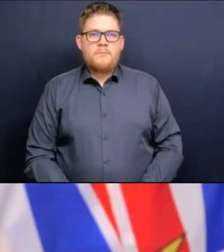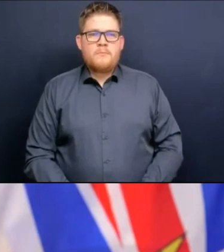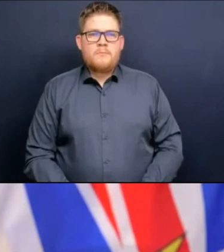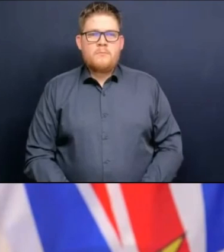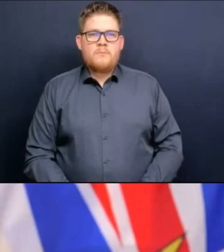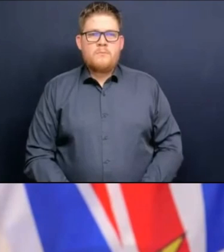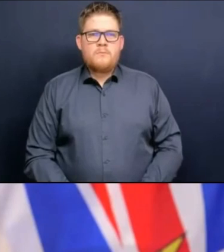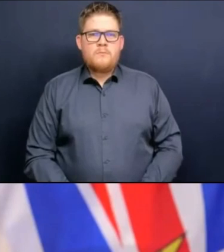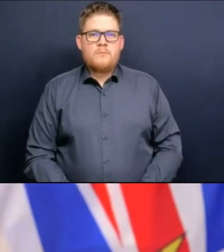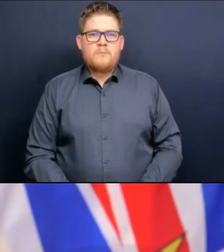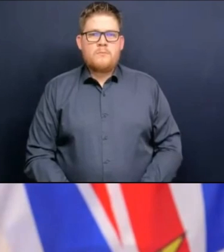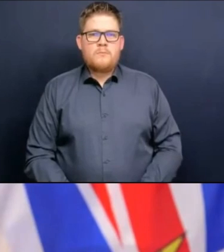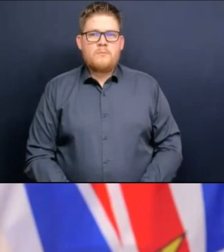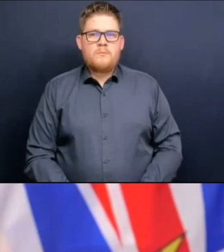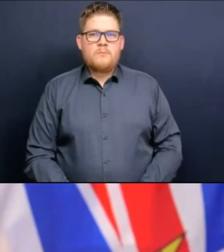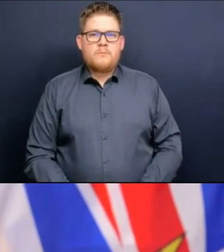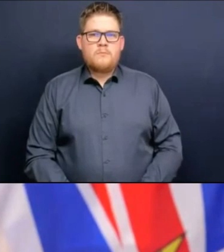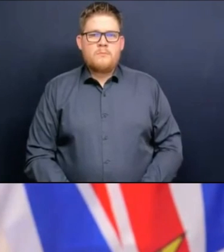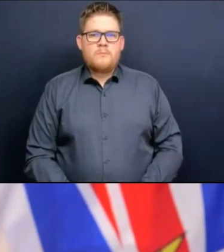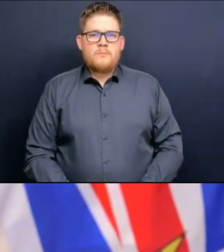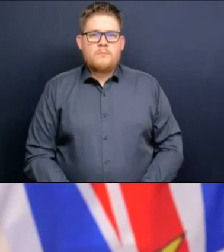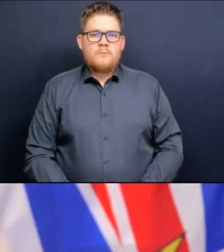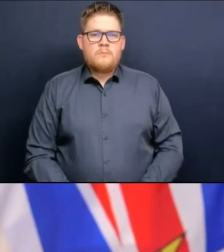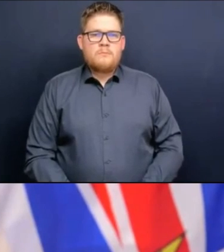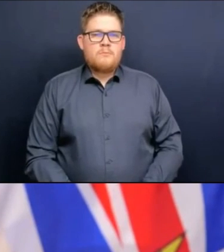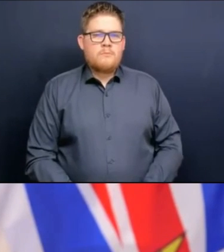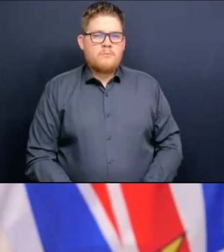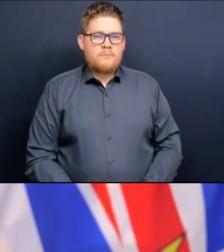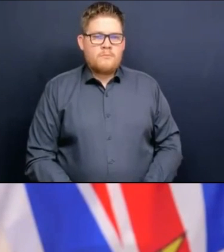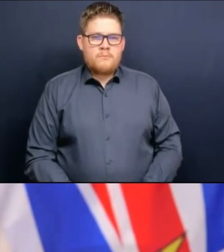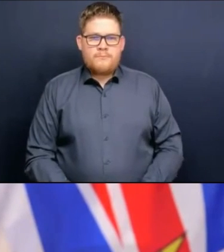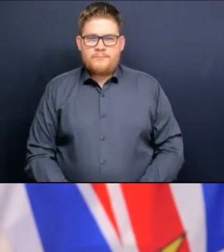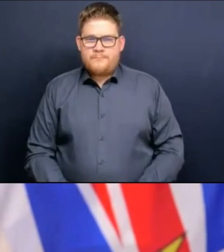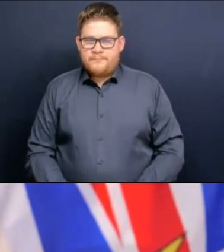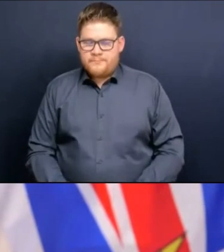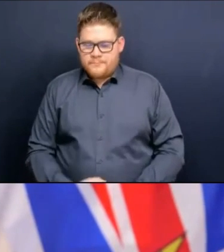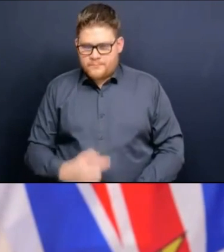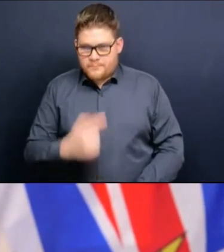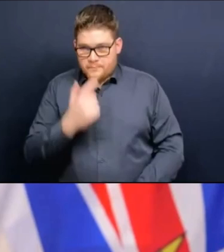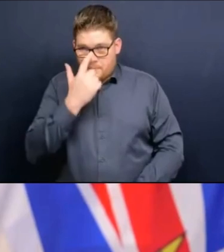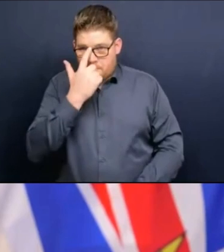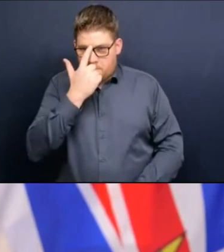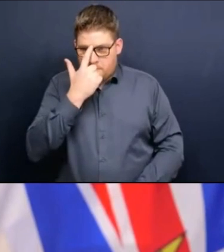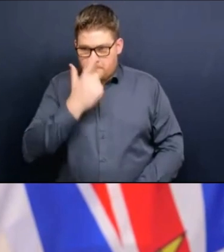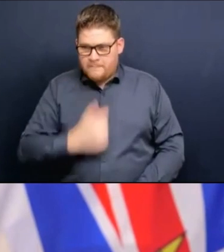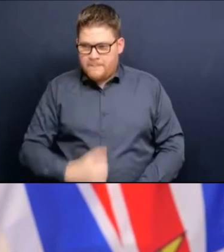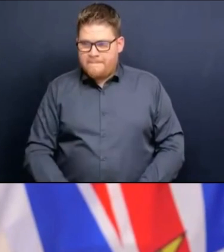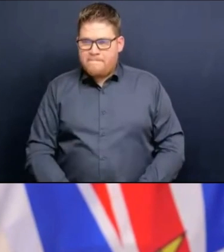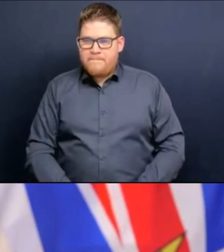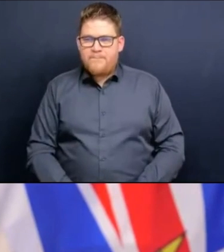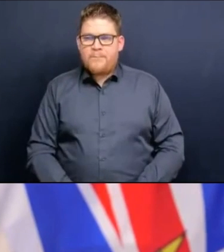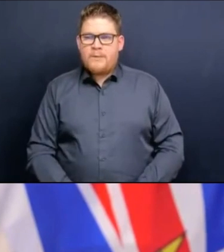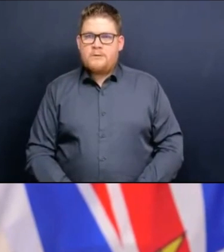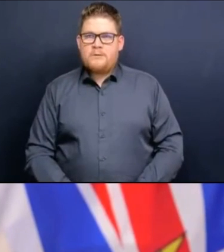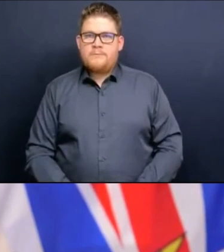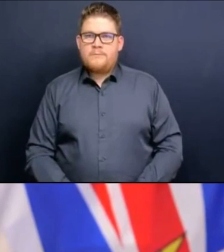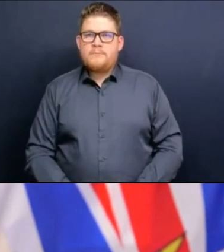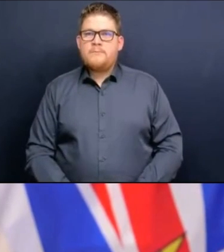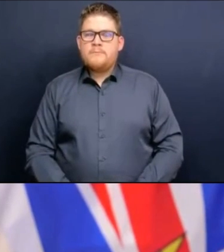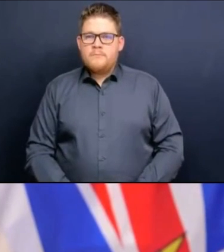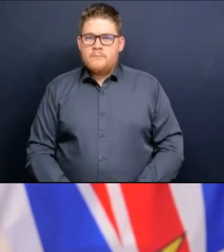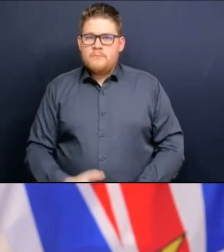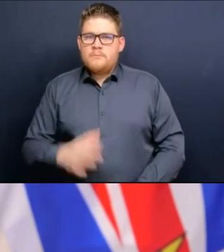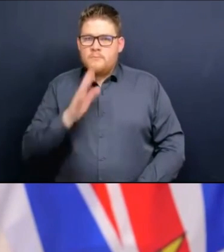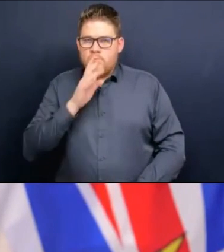In the time, during the few weeks to come, we will distribute about 5,8 million